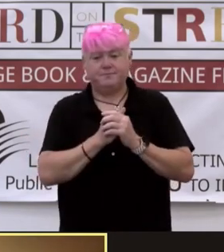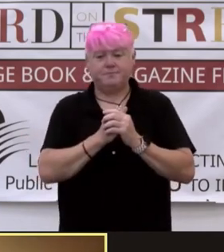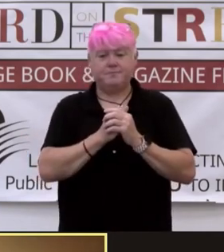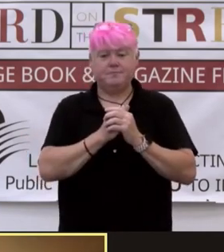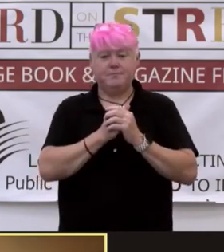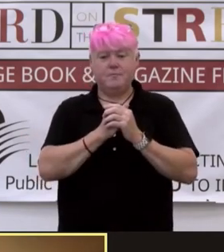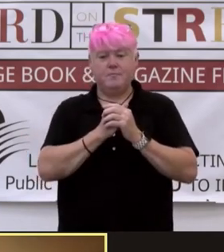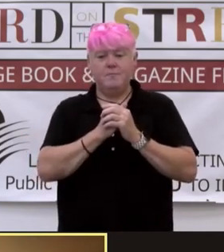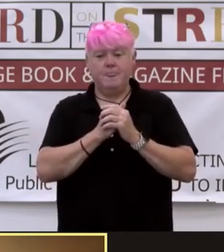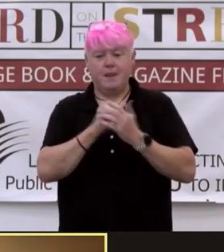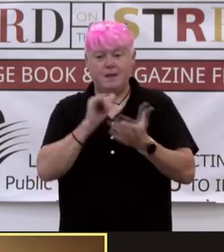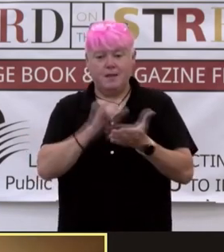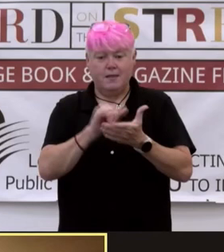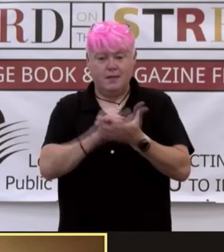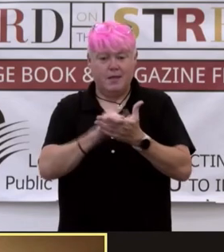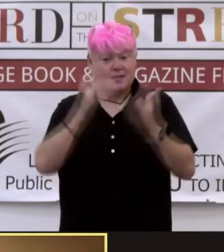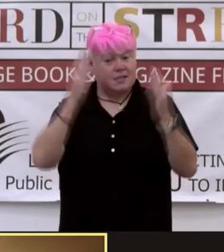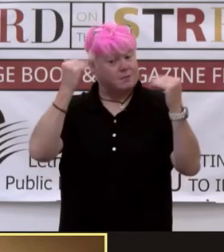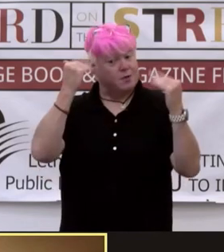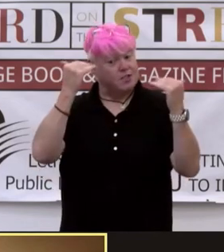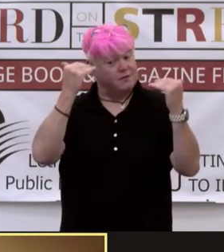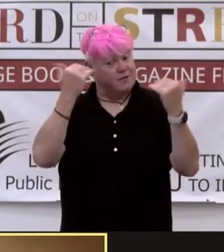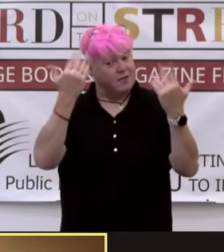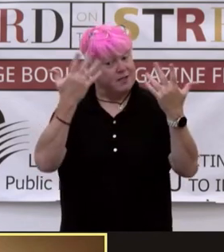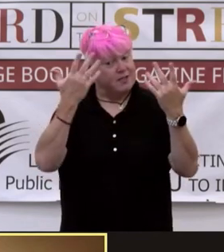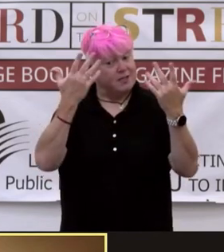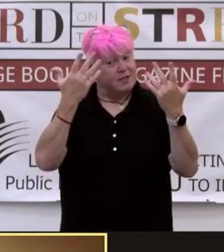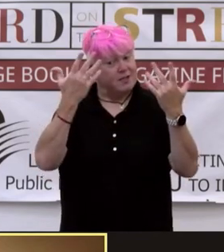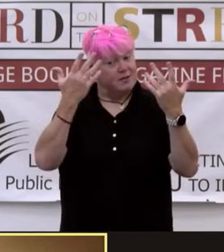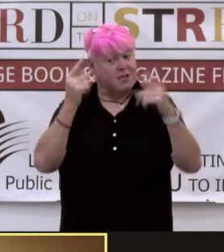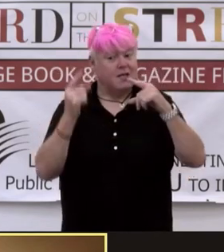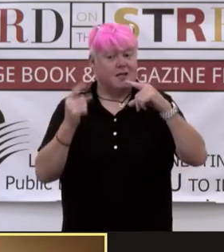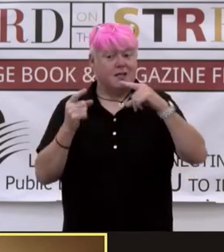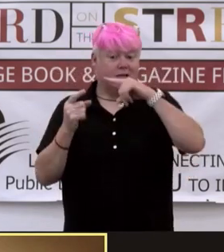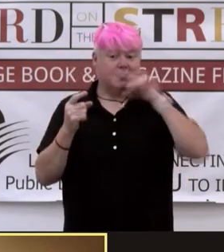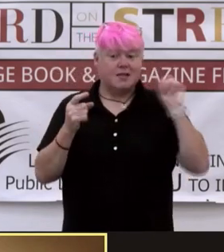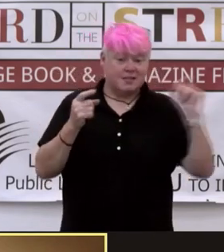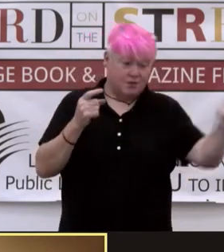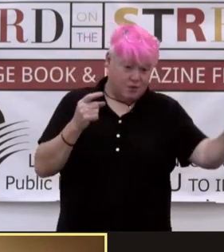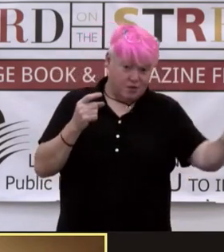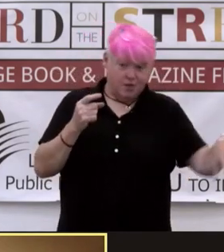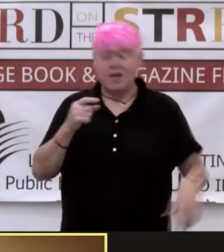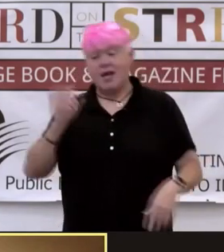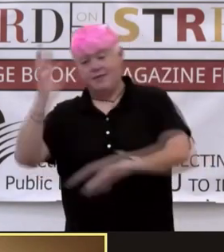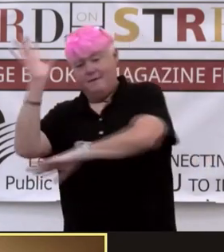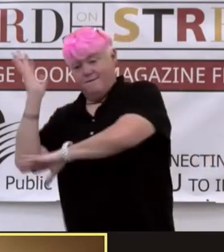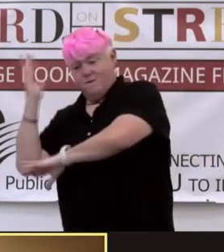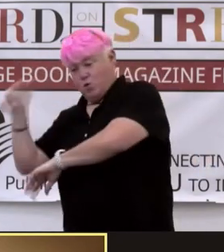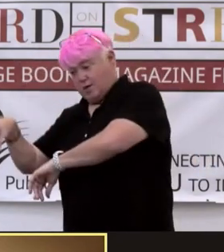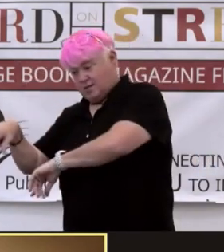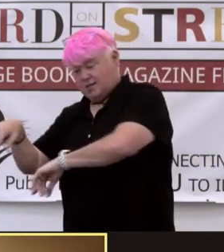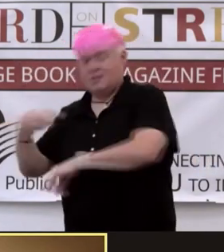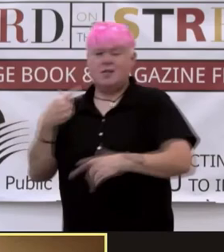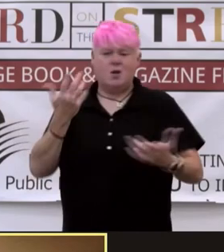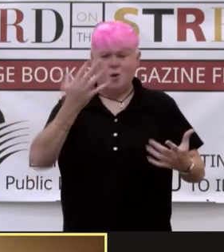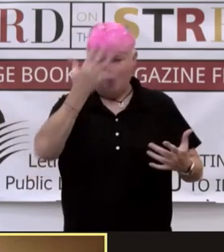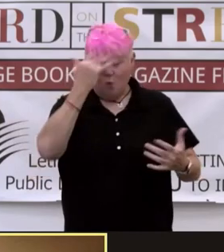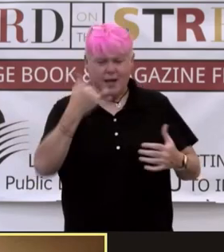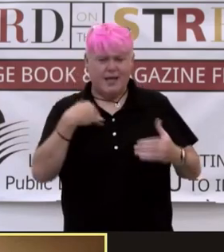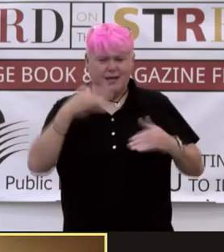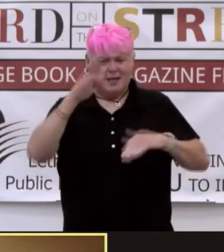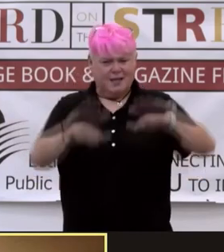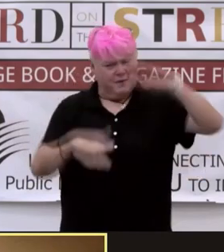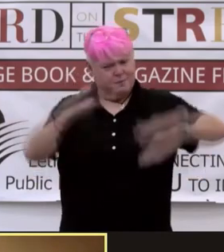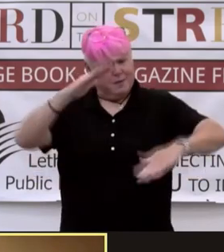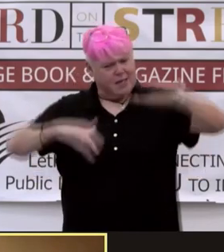expression of it was the desert and the forest. Because if they can live in balance, why can't people? Cool.